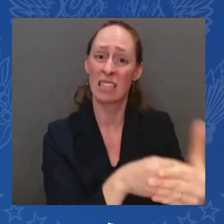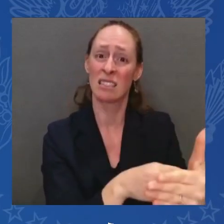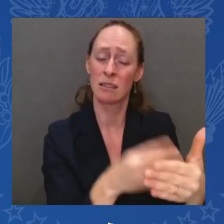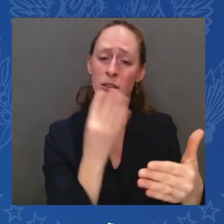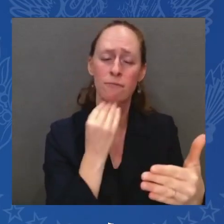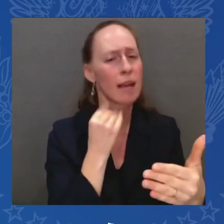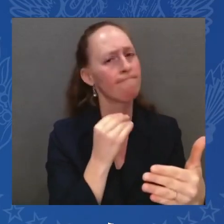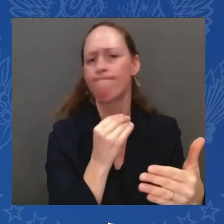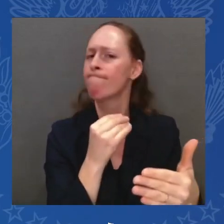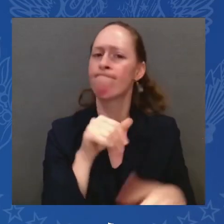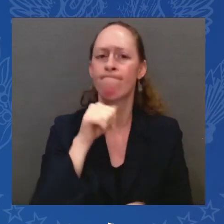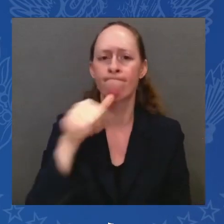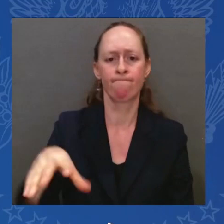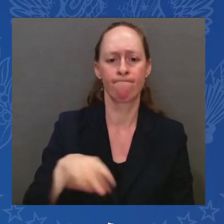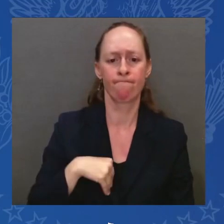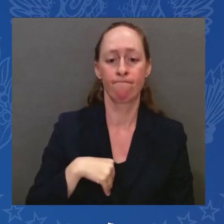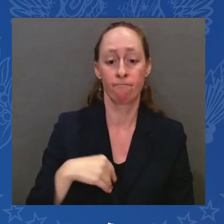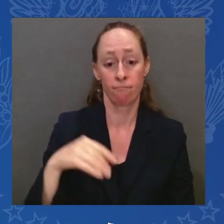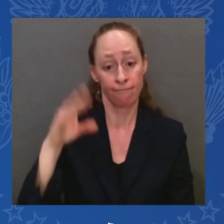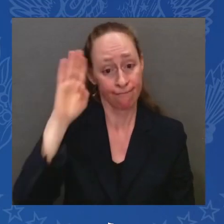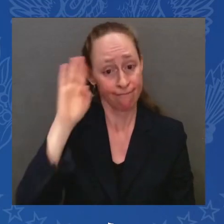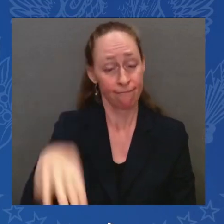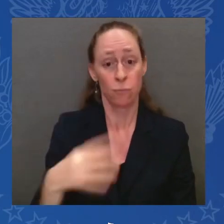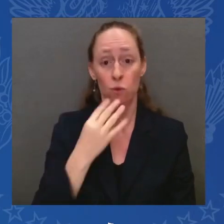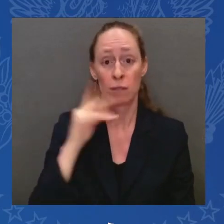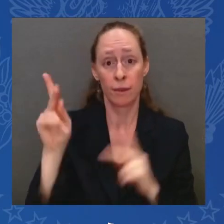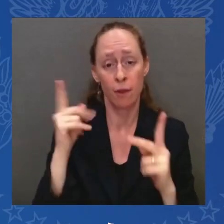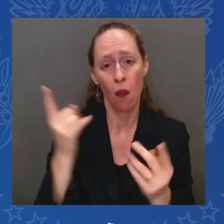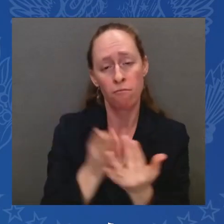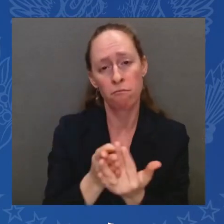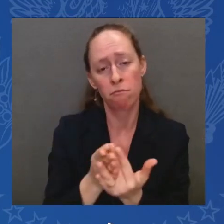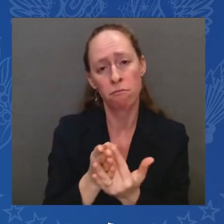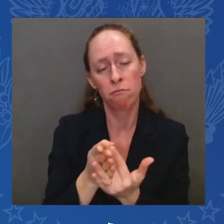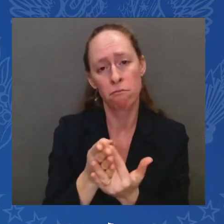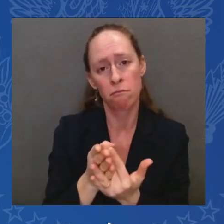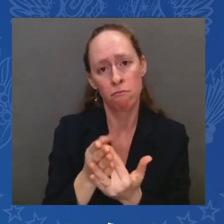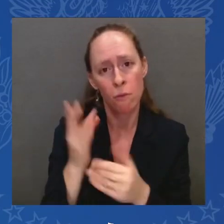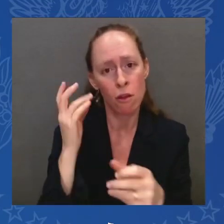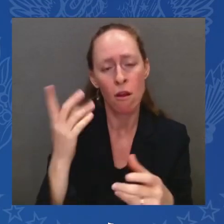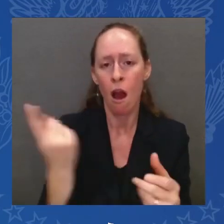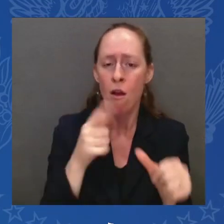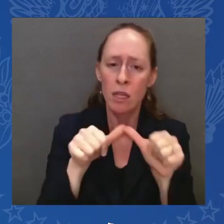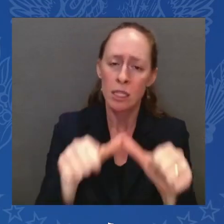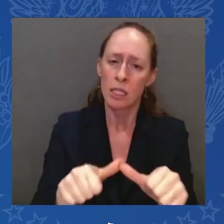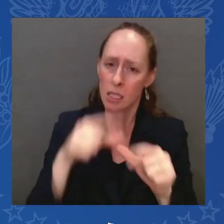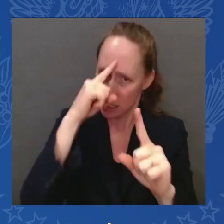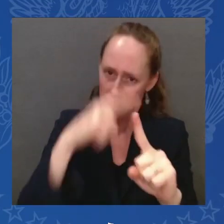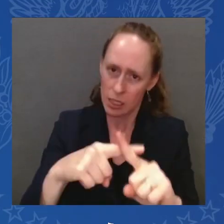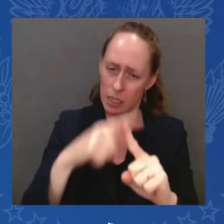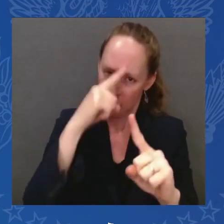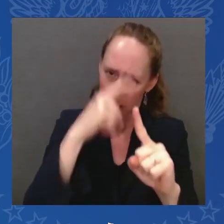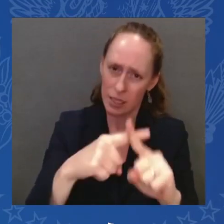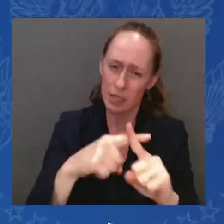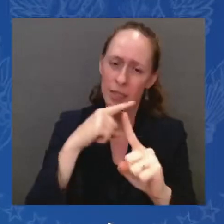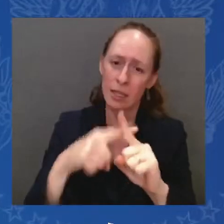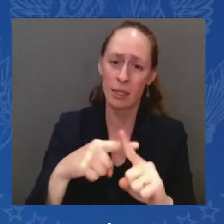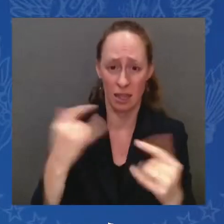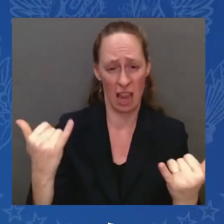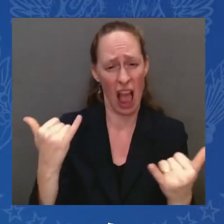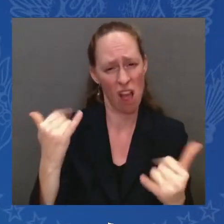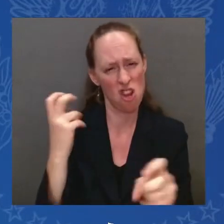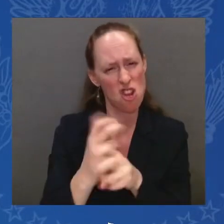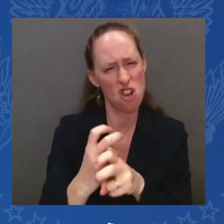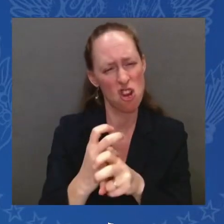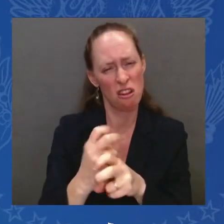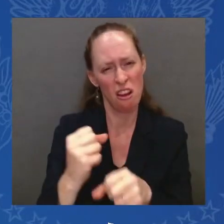dark times, we come together, and we fight back, and we also seek to build a better world. Last year,